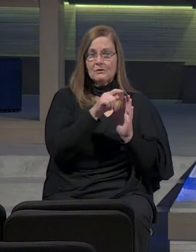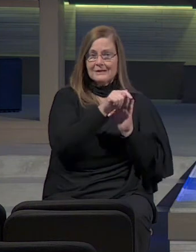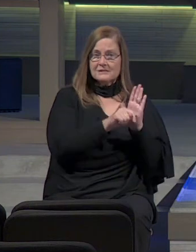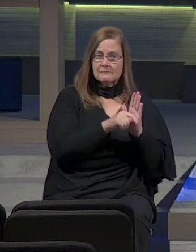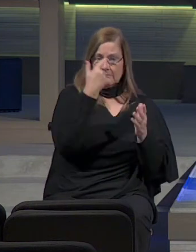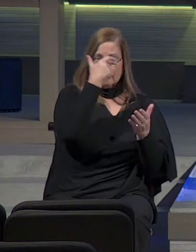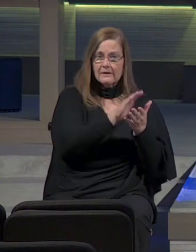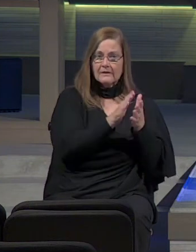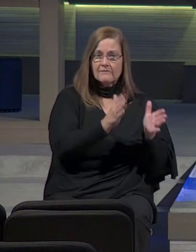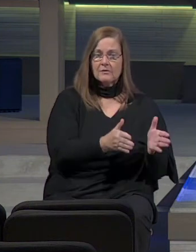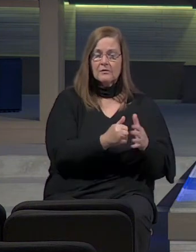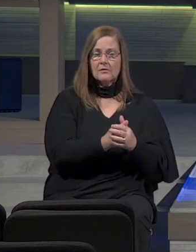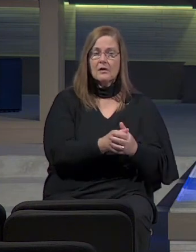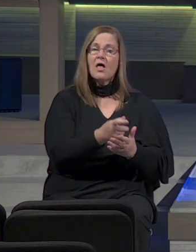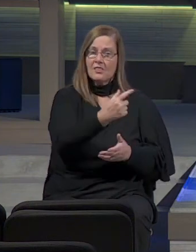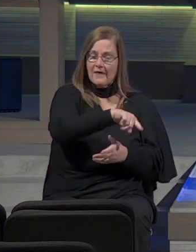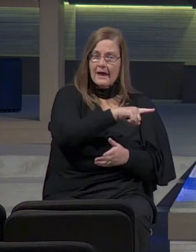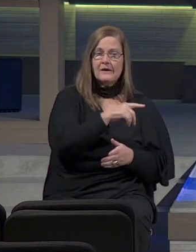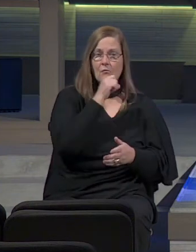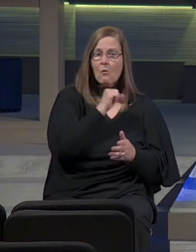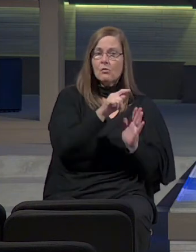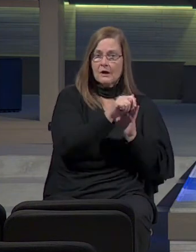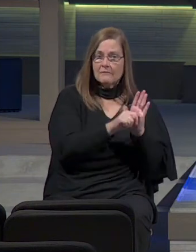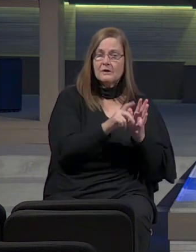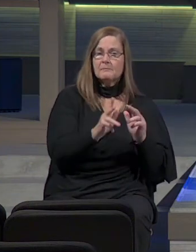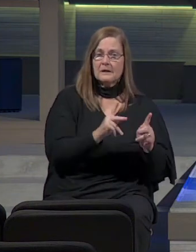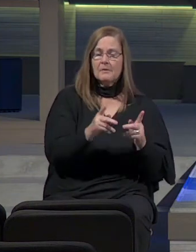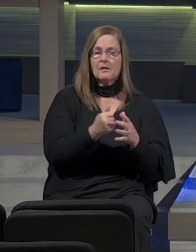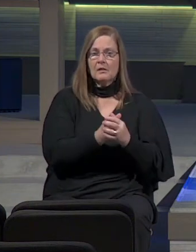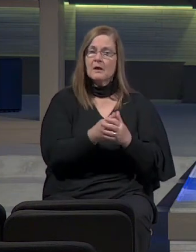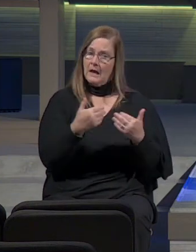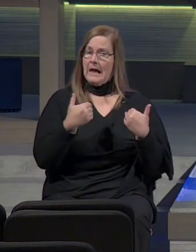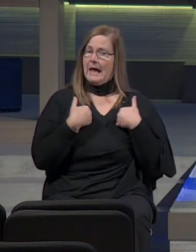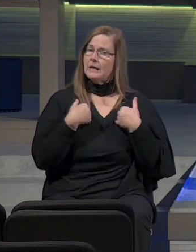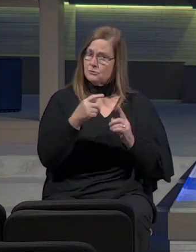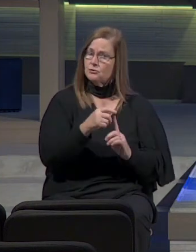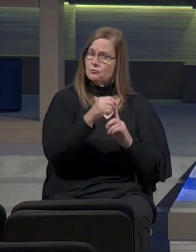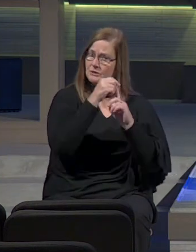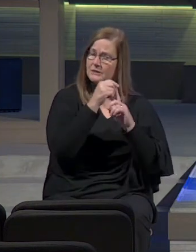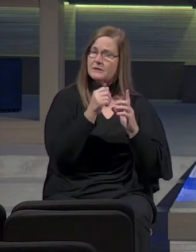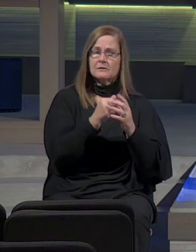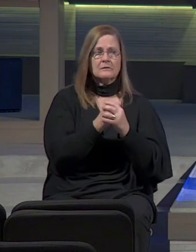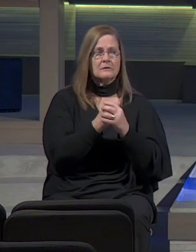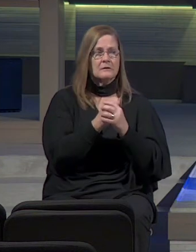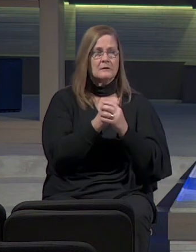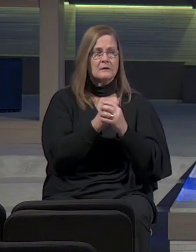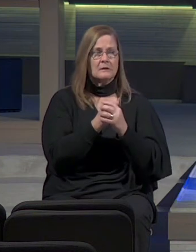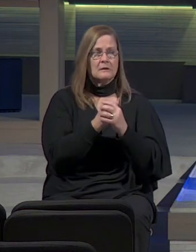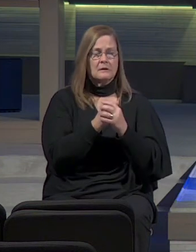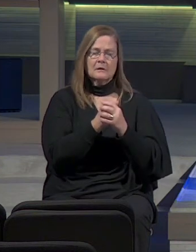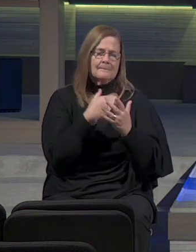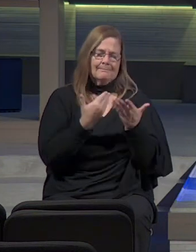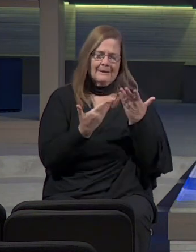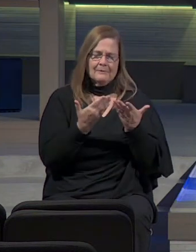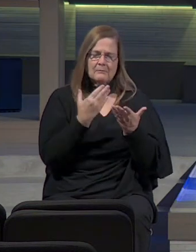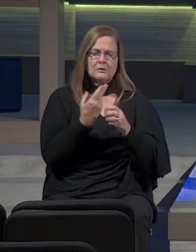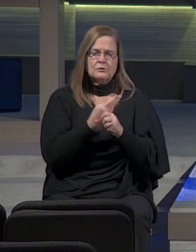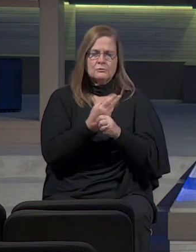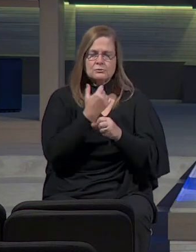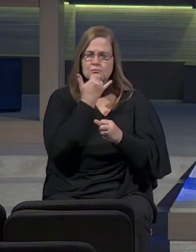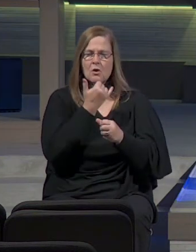They, Old Covenant people, right, had unique callings, unique, I don't know, maybe I'm going to use a wrong word here,